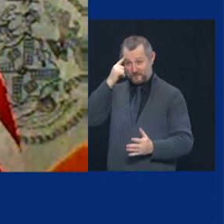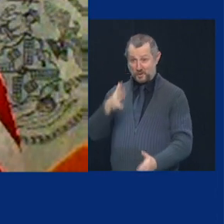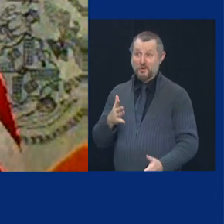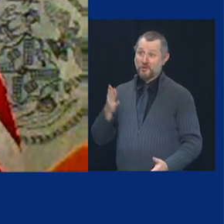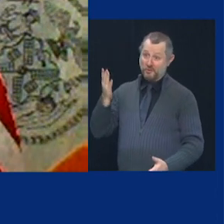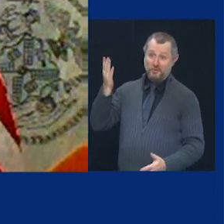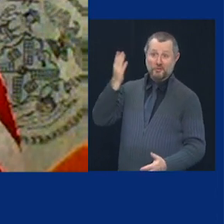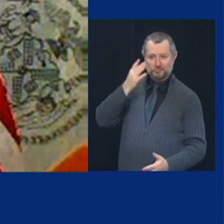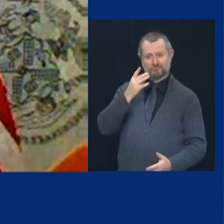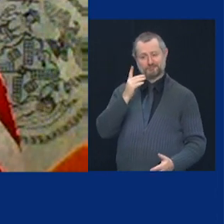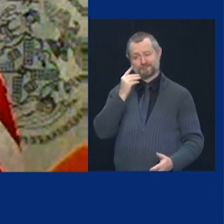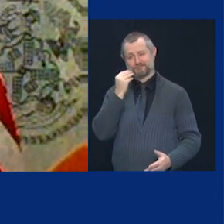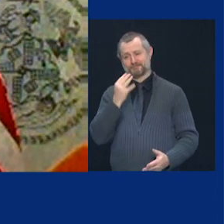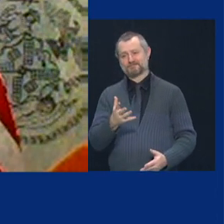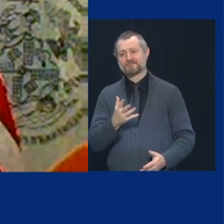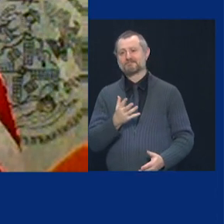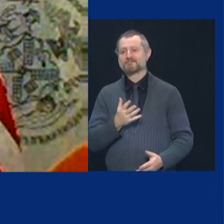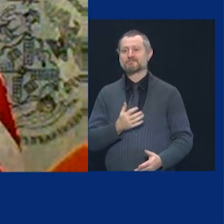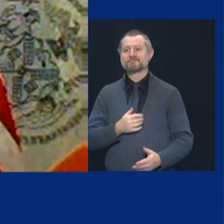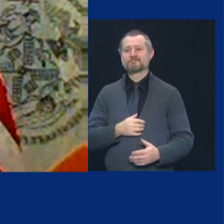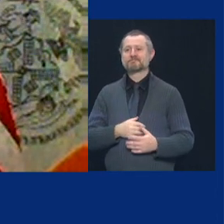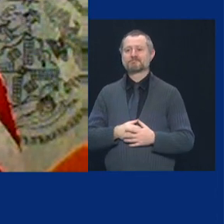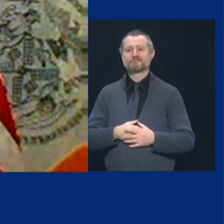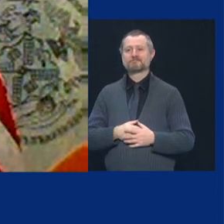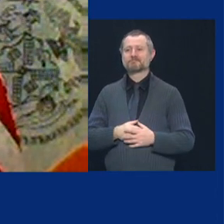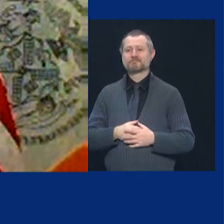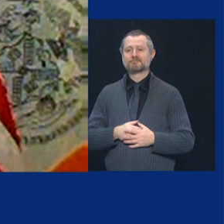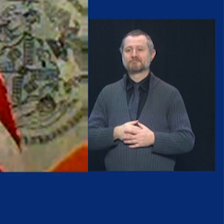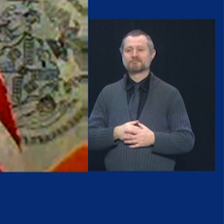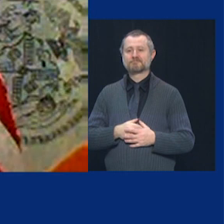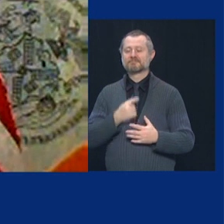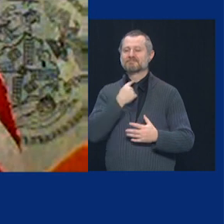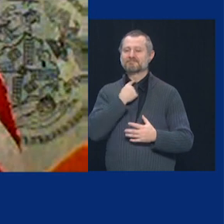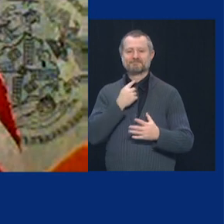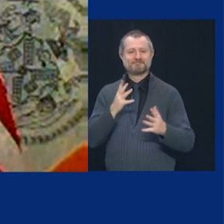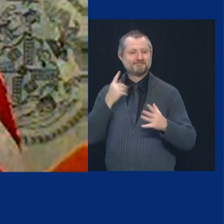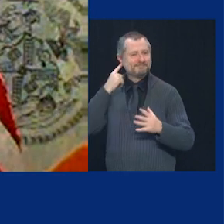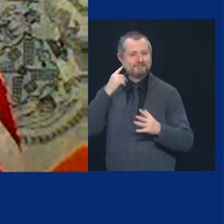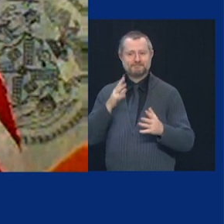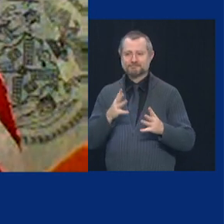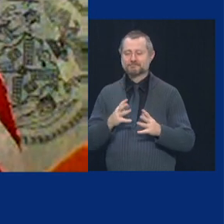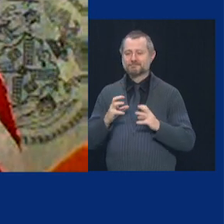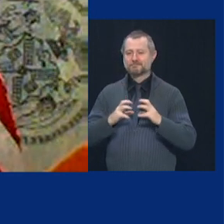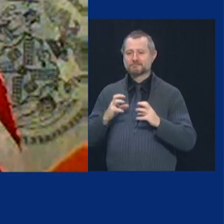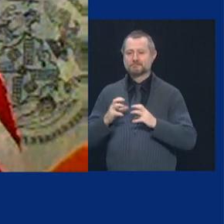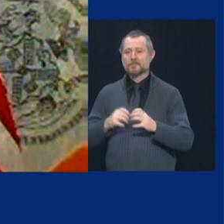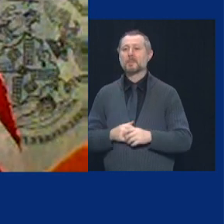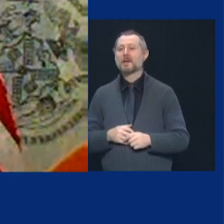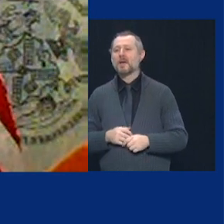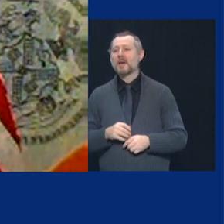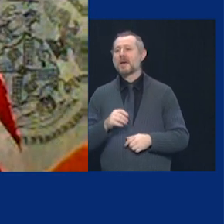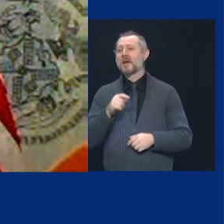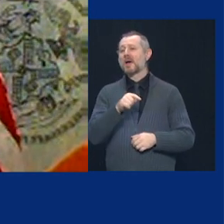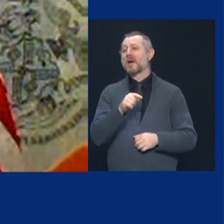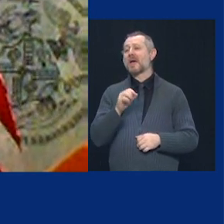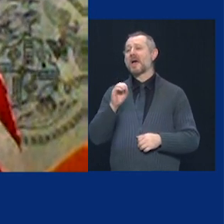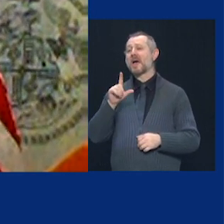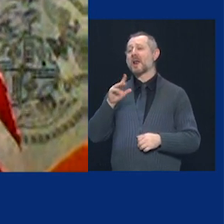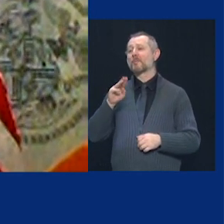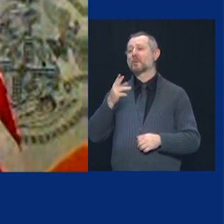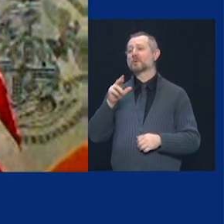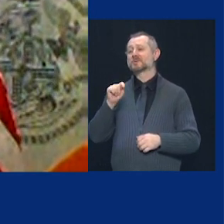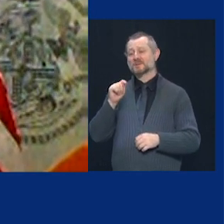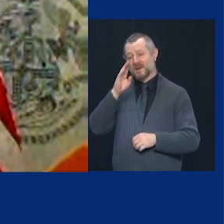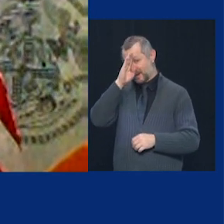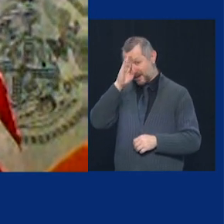we were at those hospitals i went to elmhurst hospital i went to bellevue hospital i talked to the families who lost